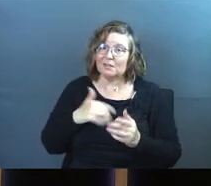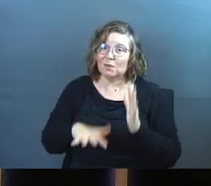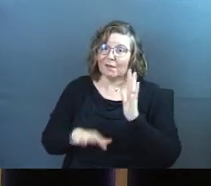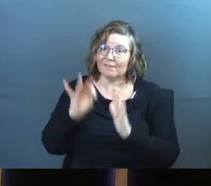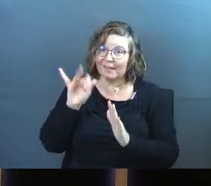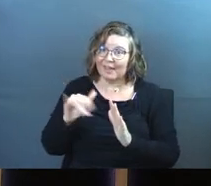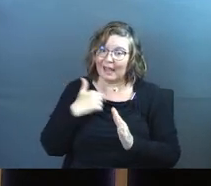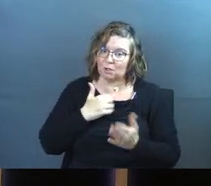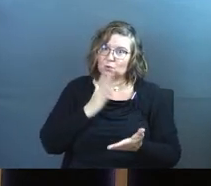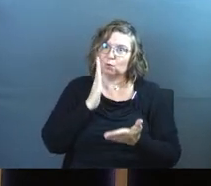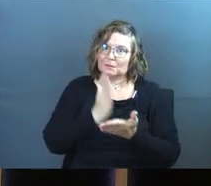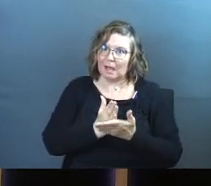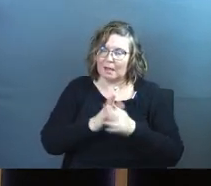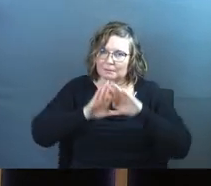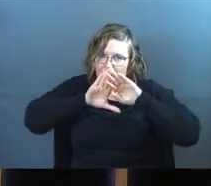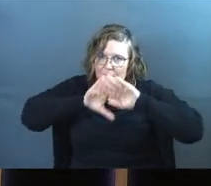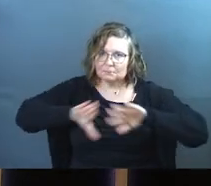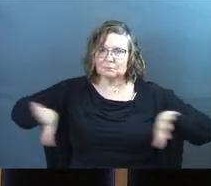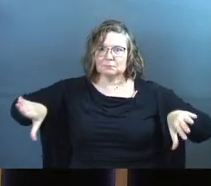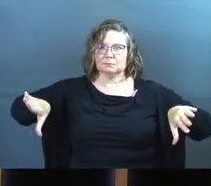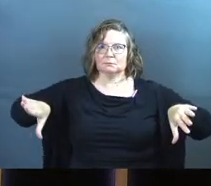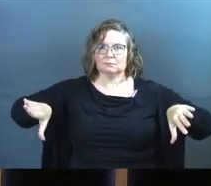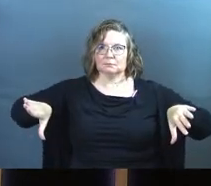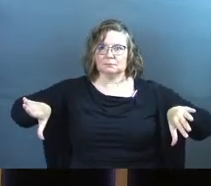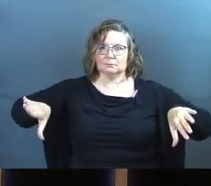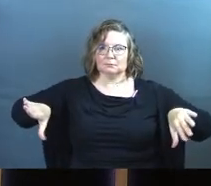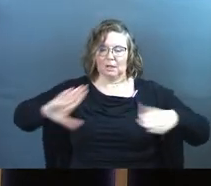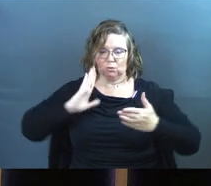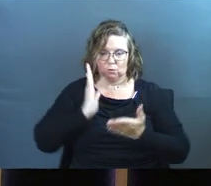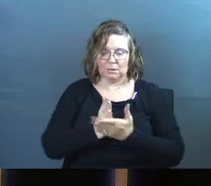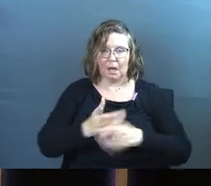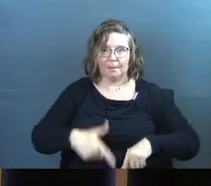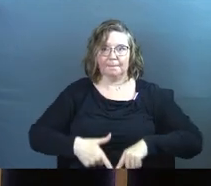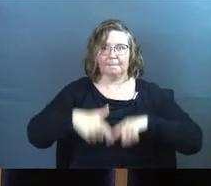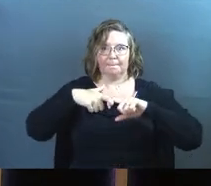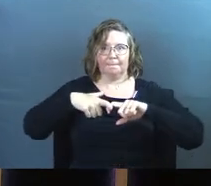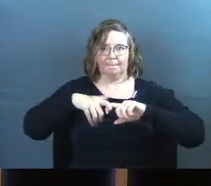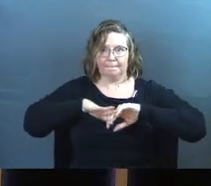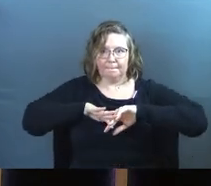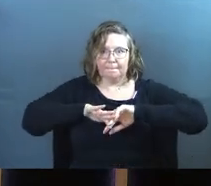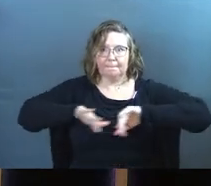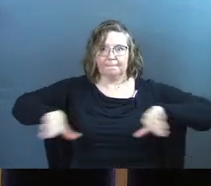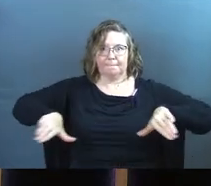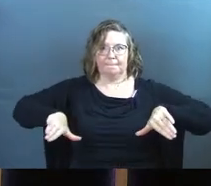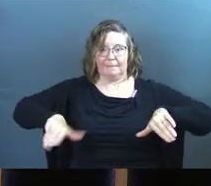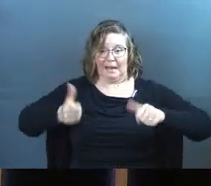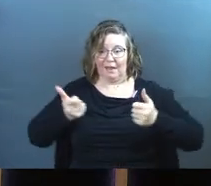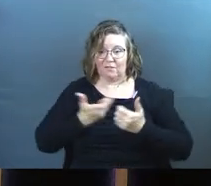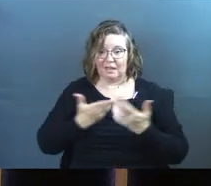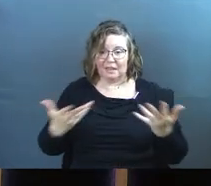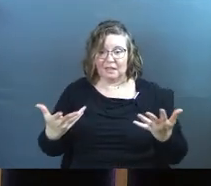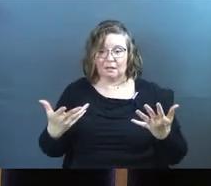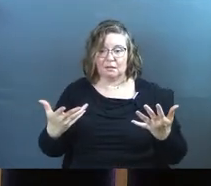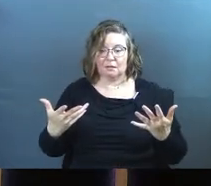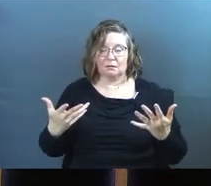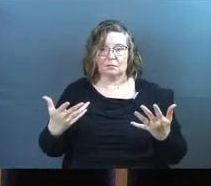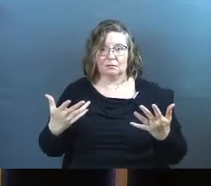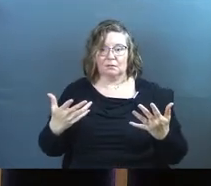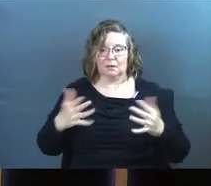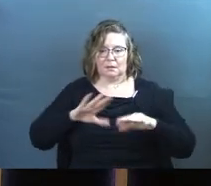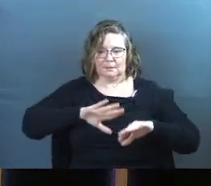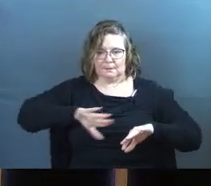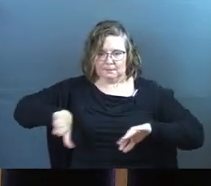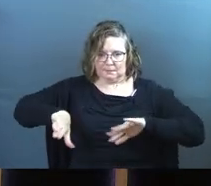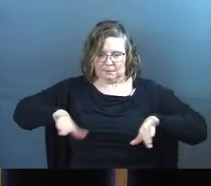stop. Can you say stop? I had to stop. I had to stop everything in order to make